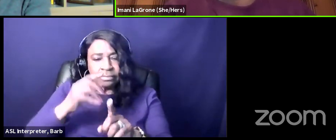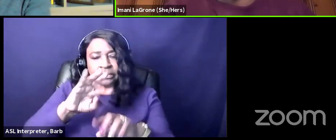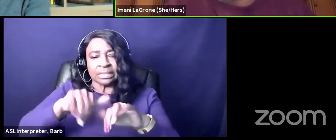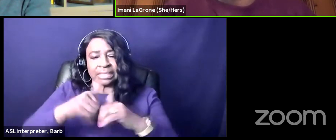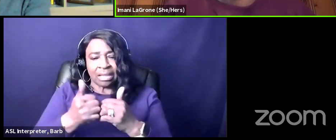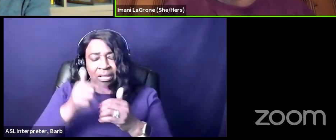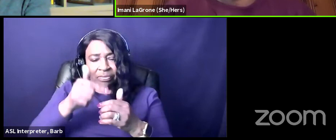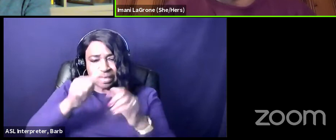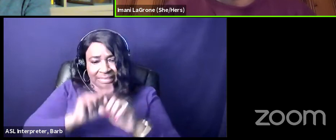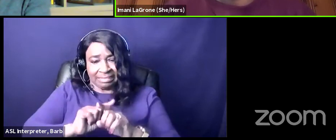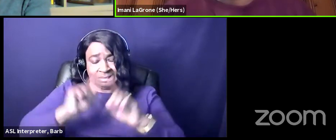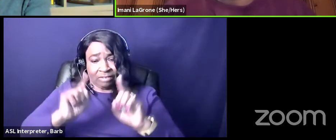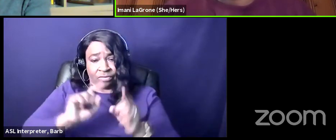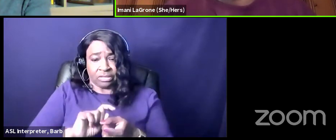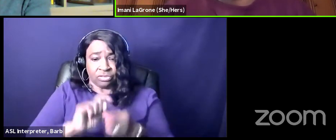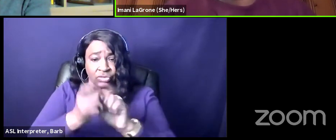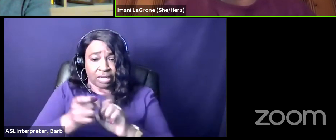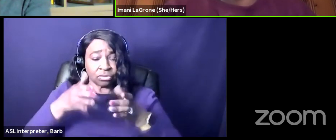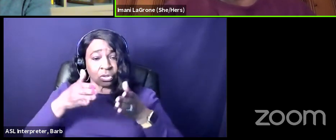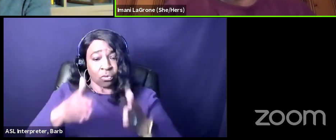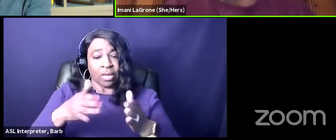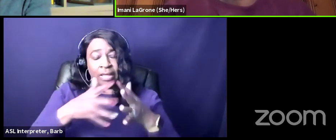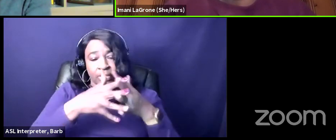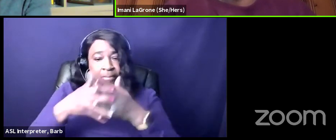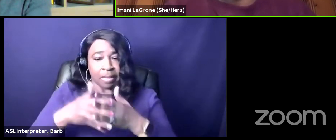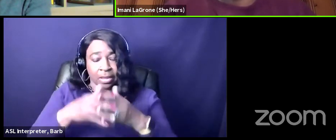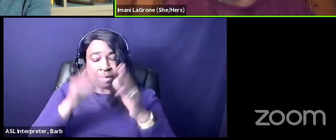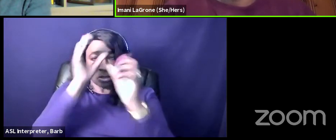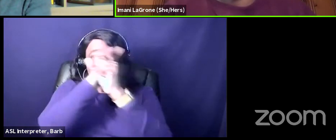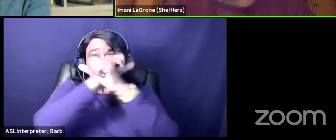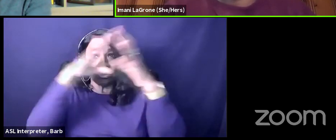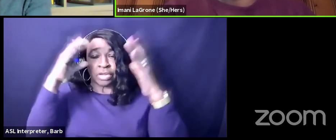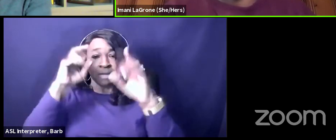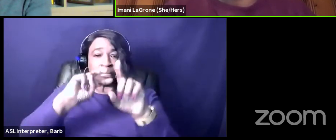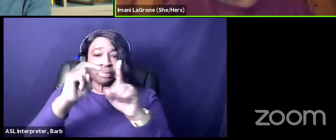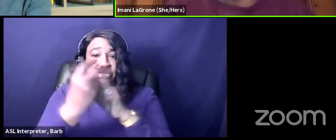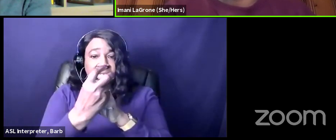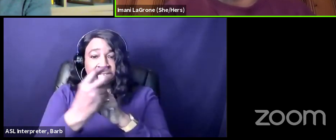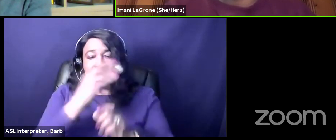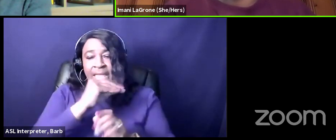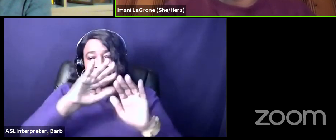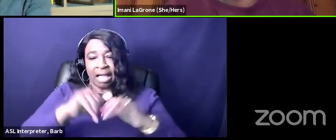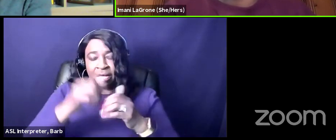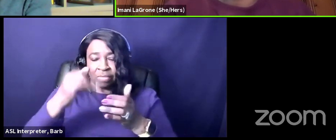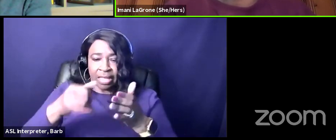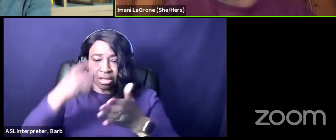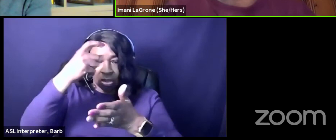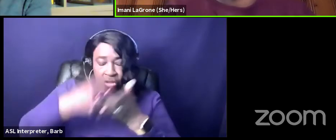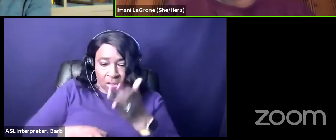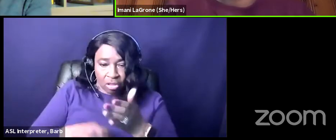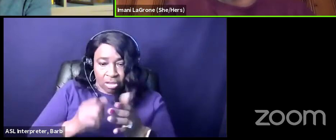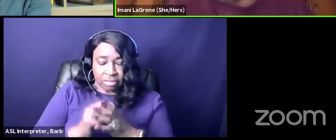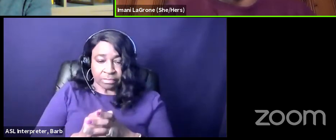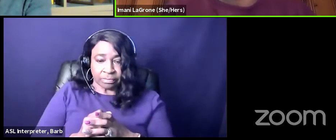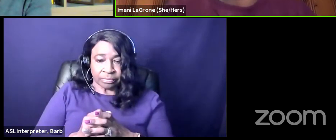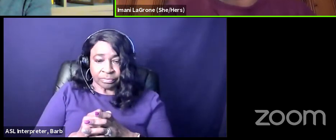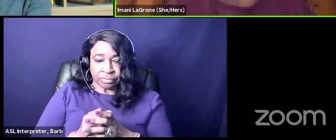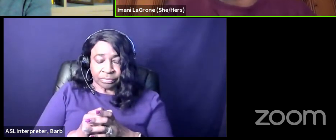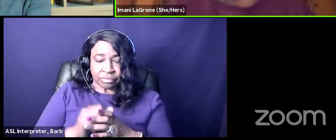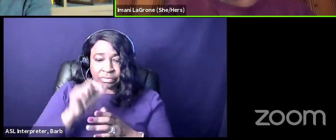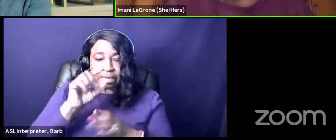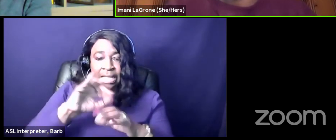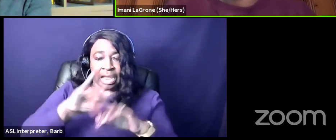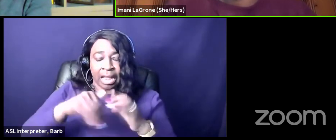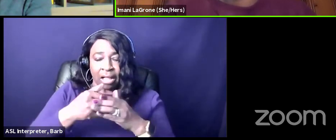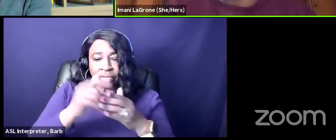distinction changes the way that the american dream is perceived and how that concept of the american dream is framed either